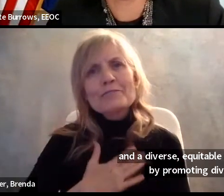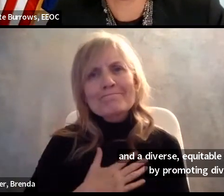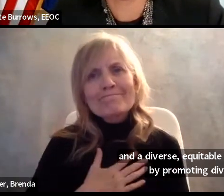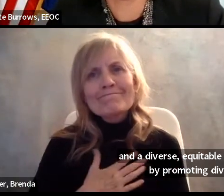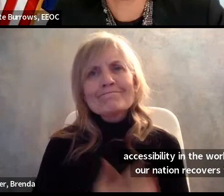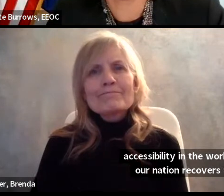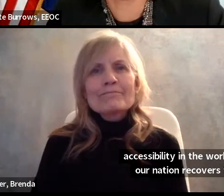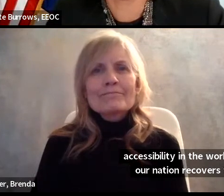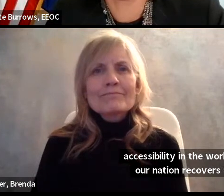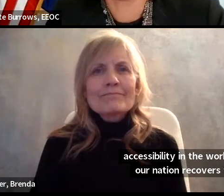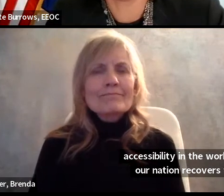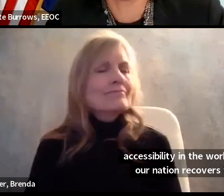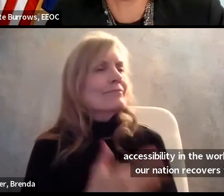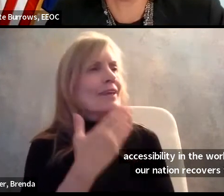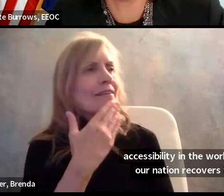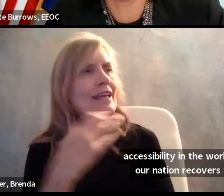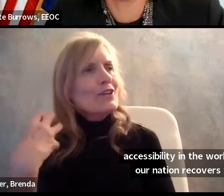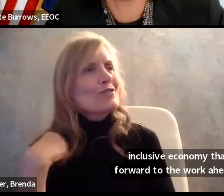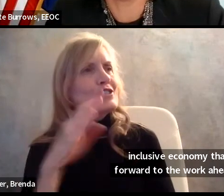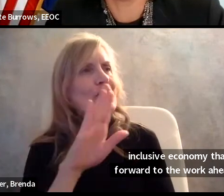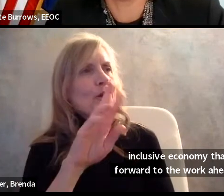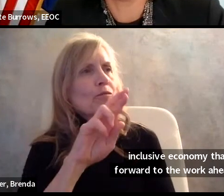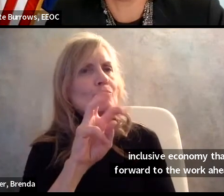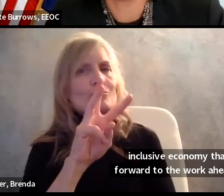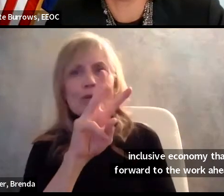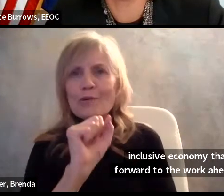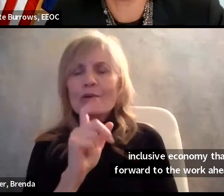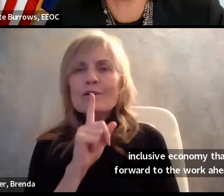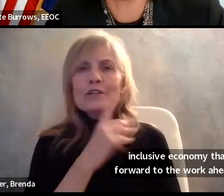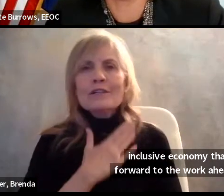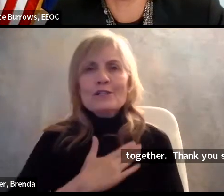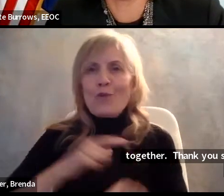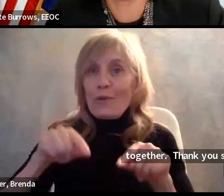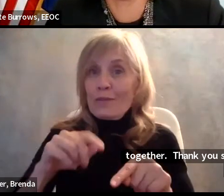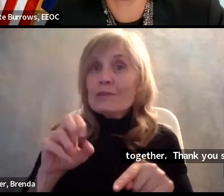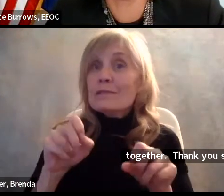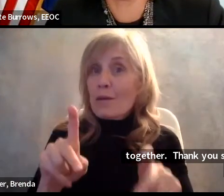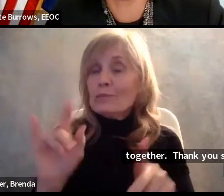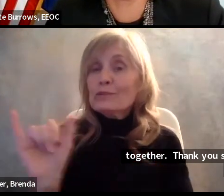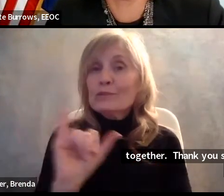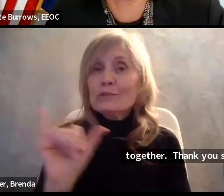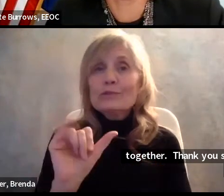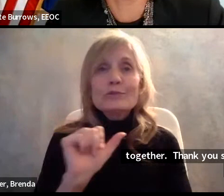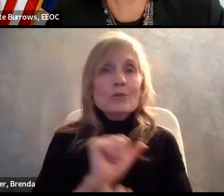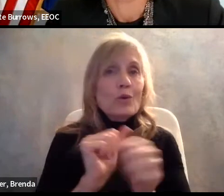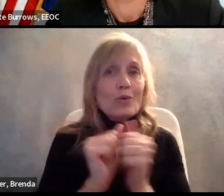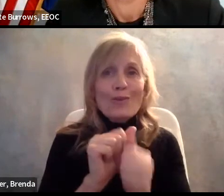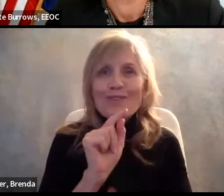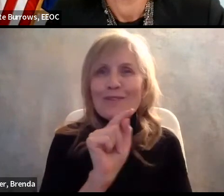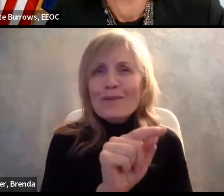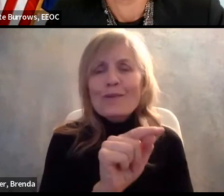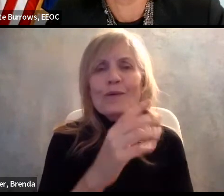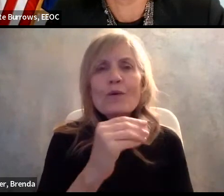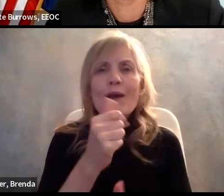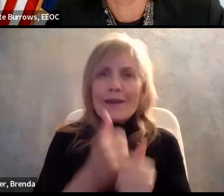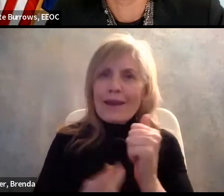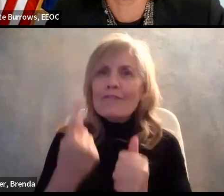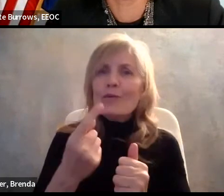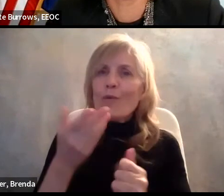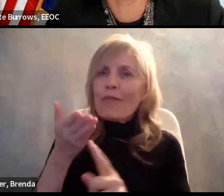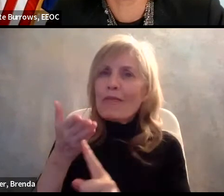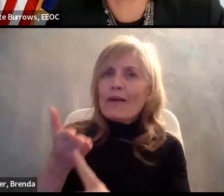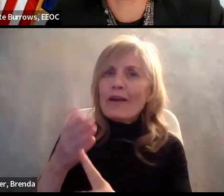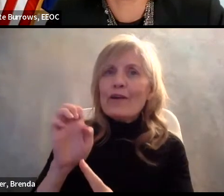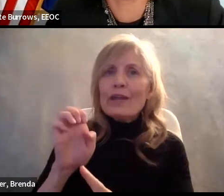Well, thanks so much, Chair Burroughs. I've really enjoyed this opportunity to collaborate with you and everyone at the EOC.